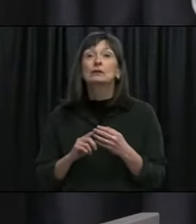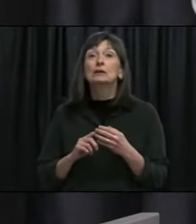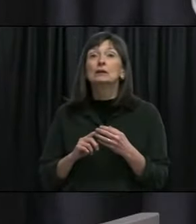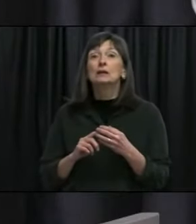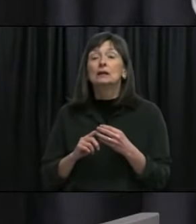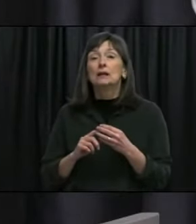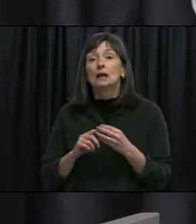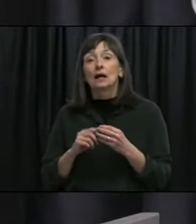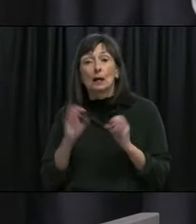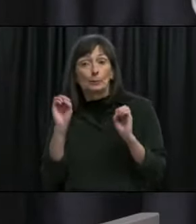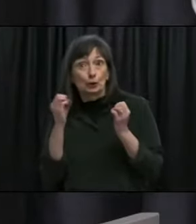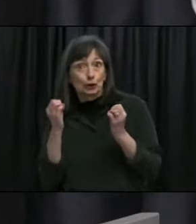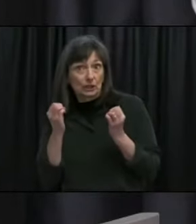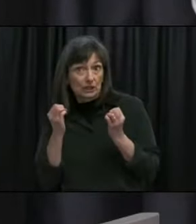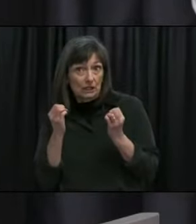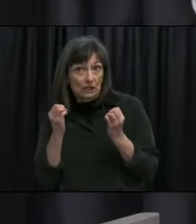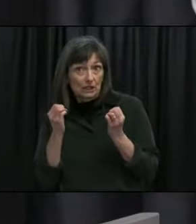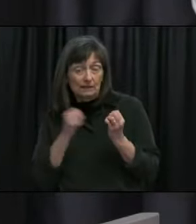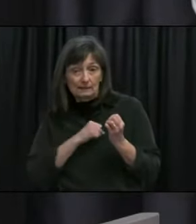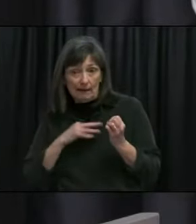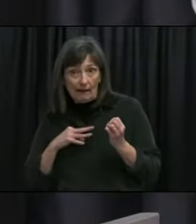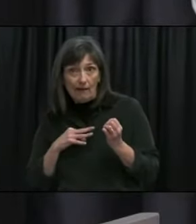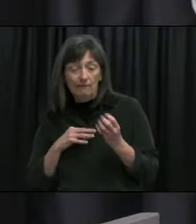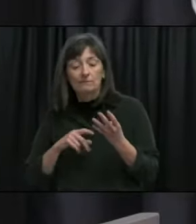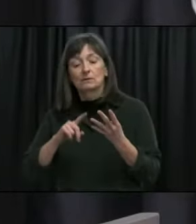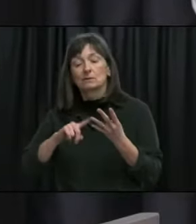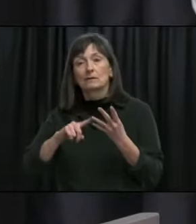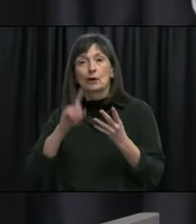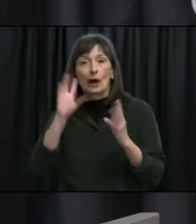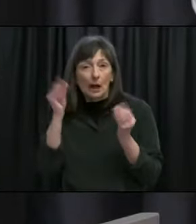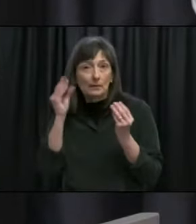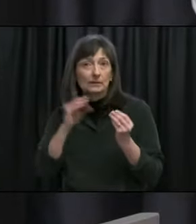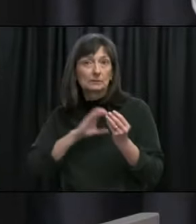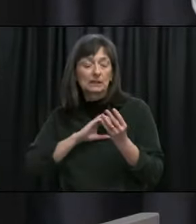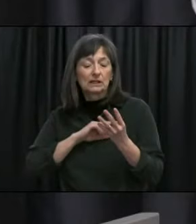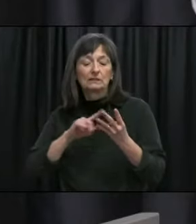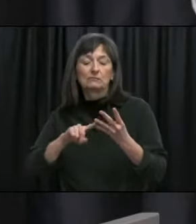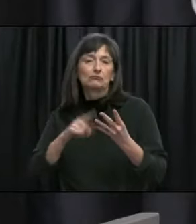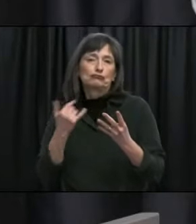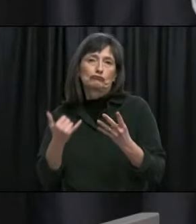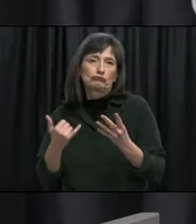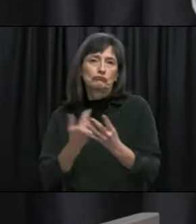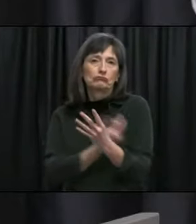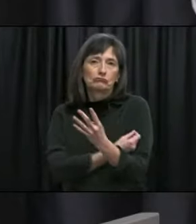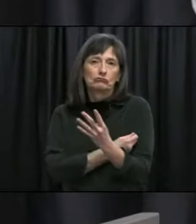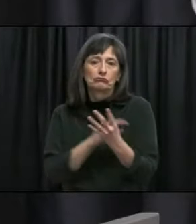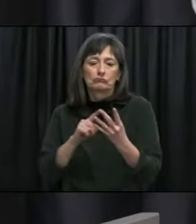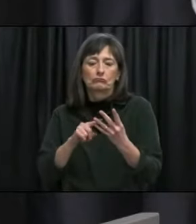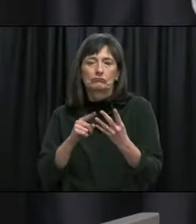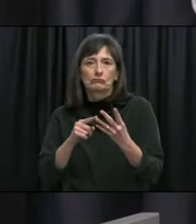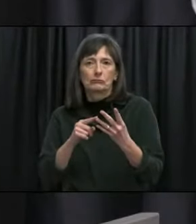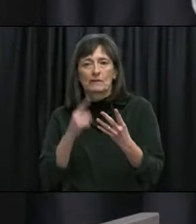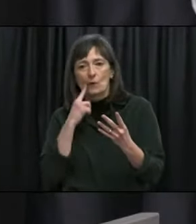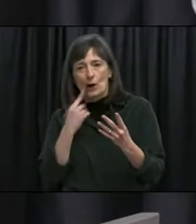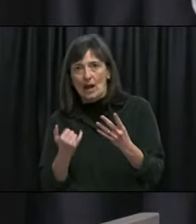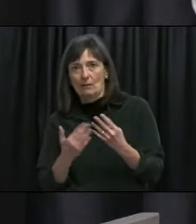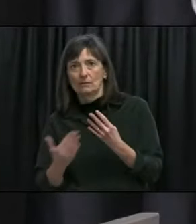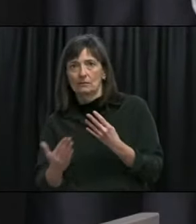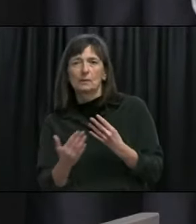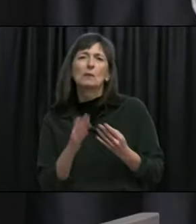first responders and that's where we'll be focusing its use going forward so